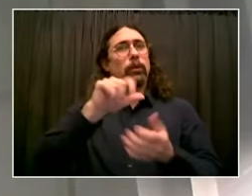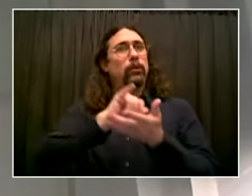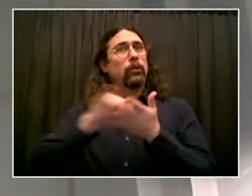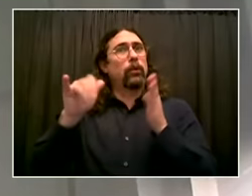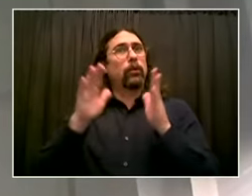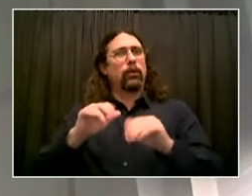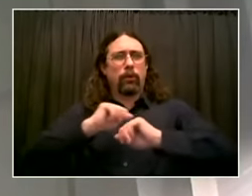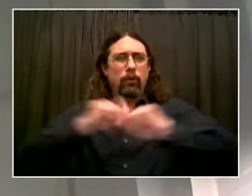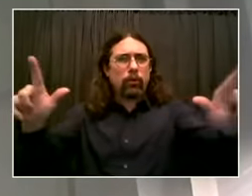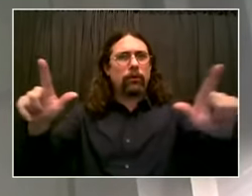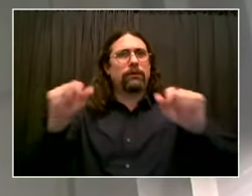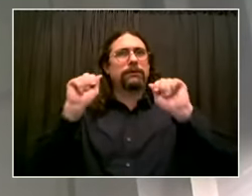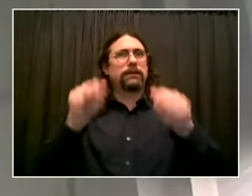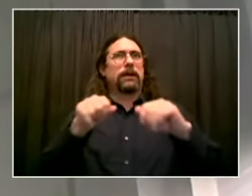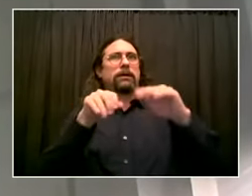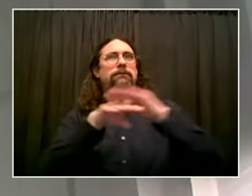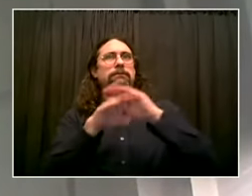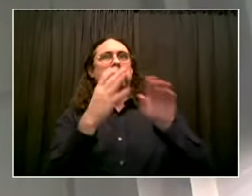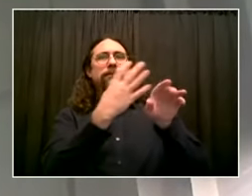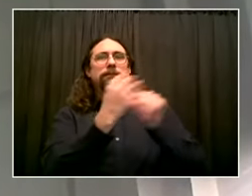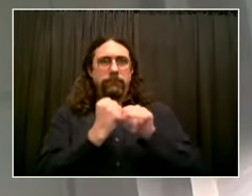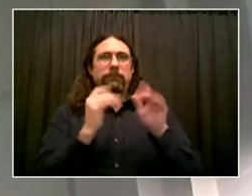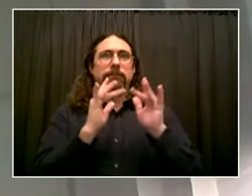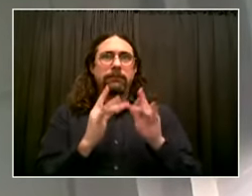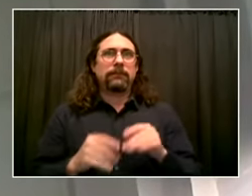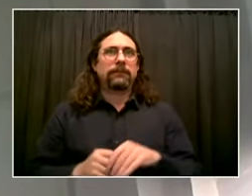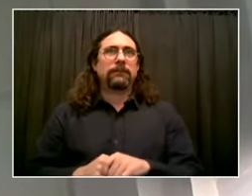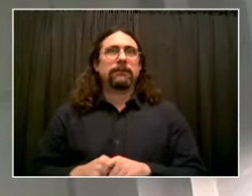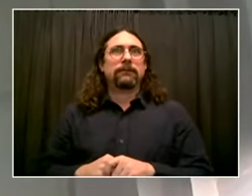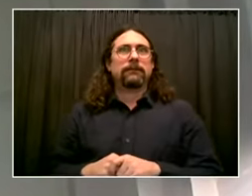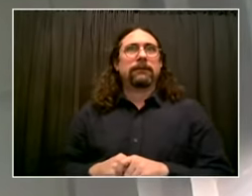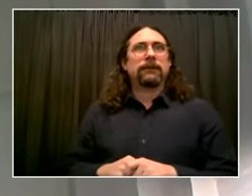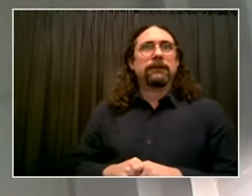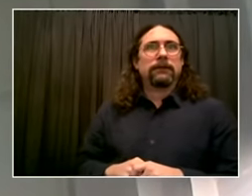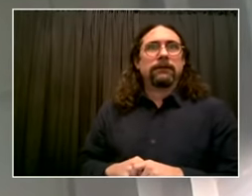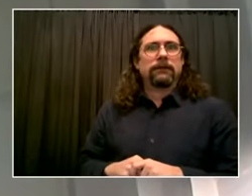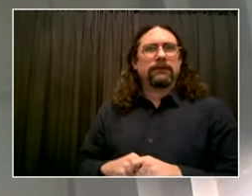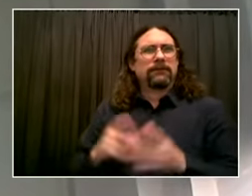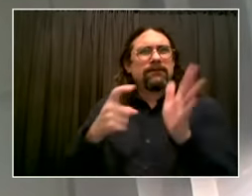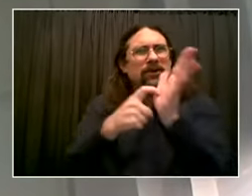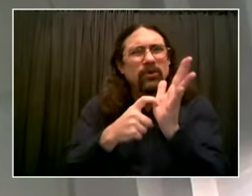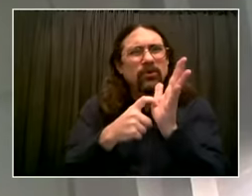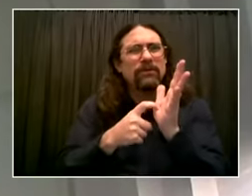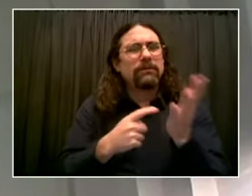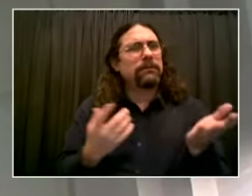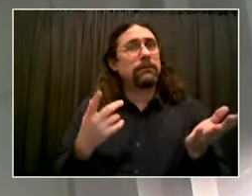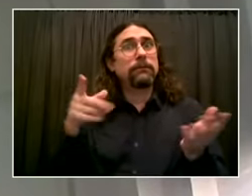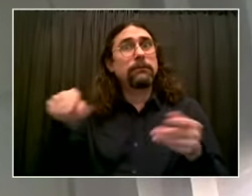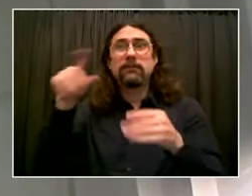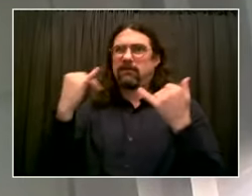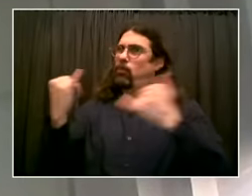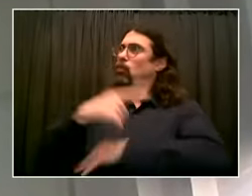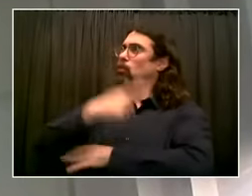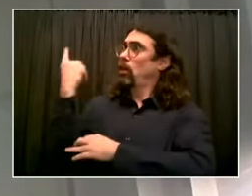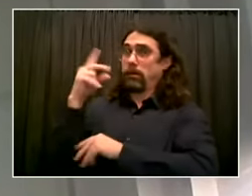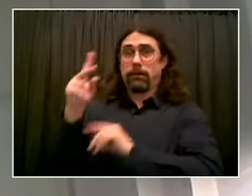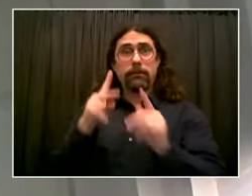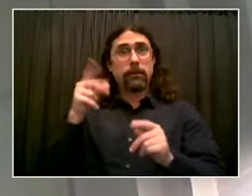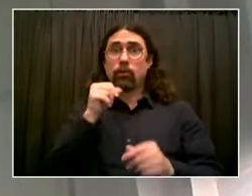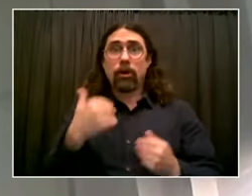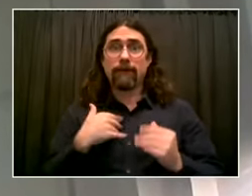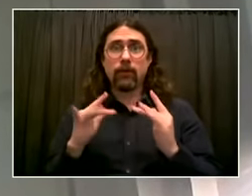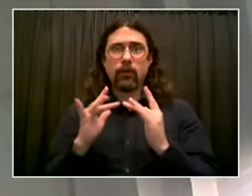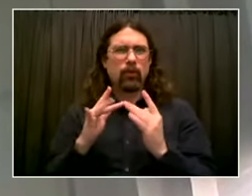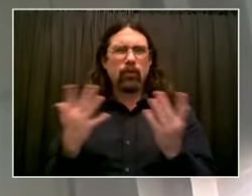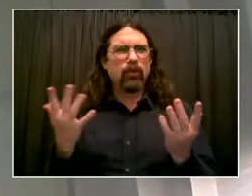organizations across the city, in the early stages of the COVID pandemic, in order to meet the needs of our membership, we had to purchase a large number